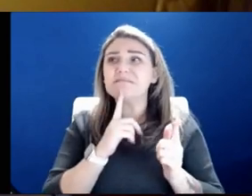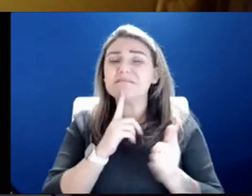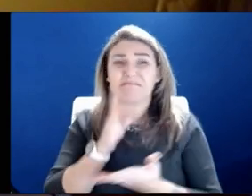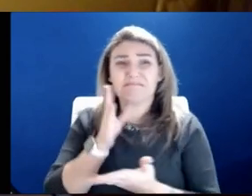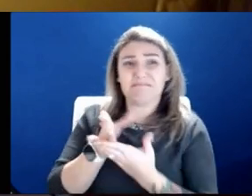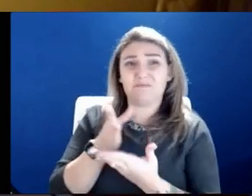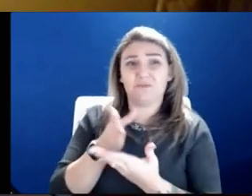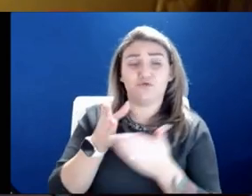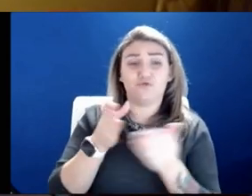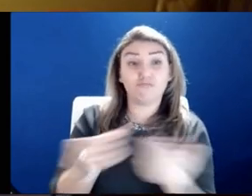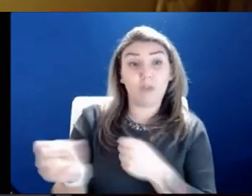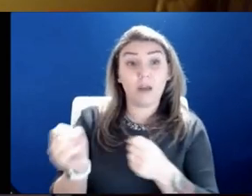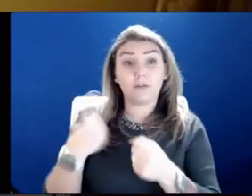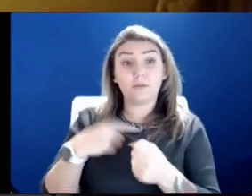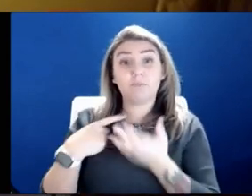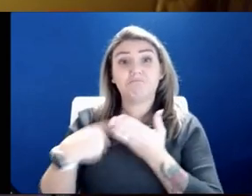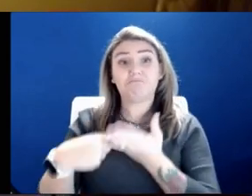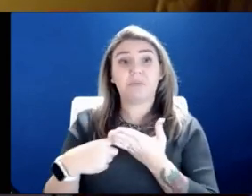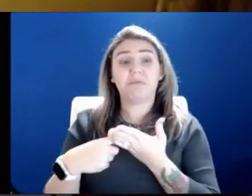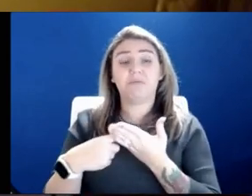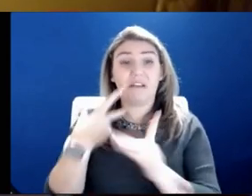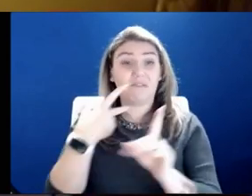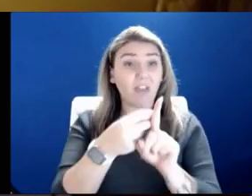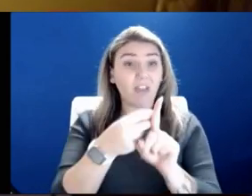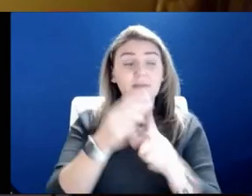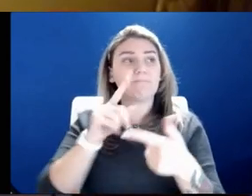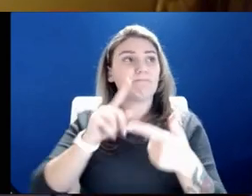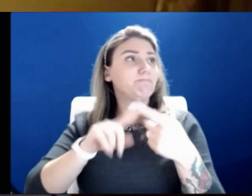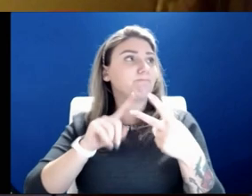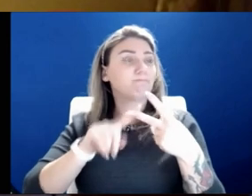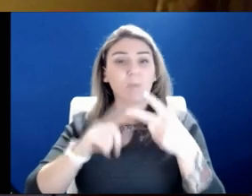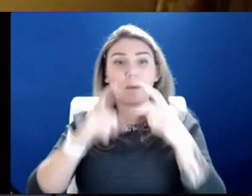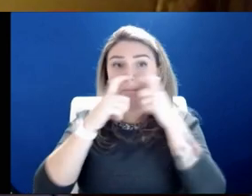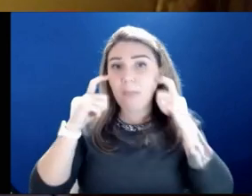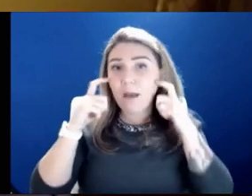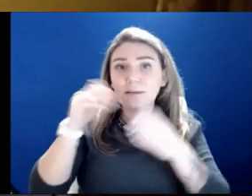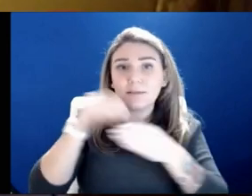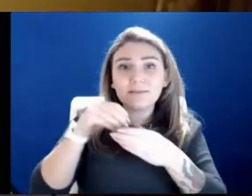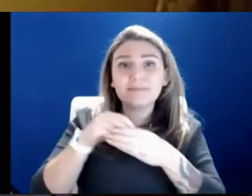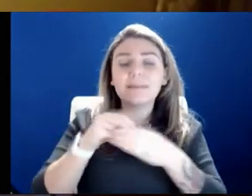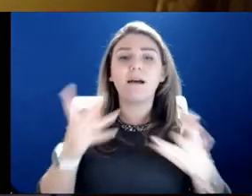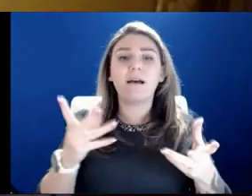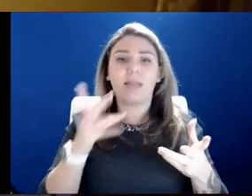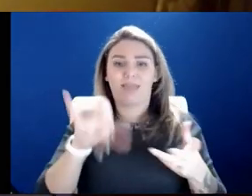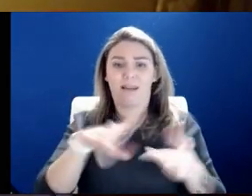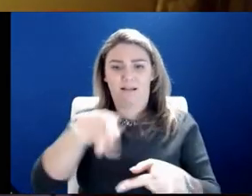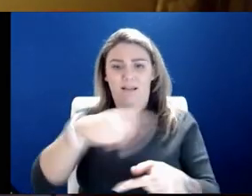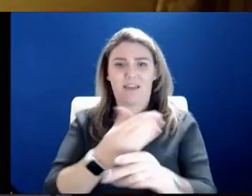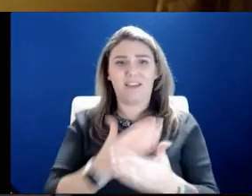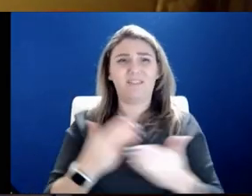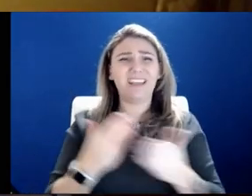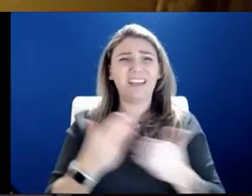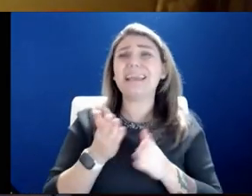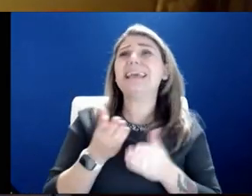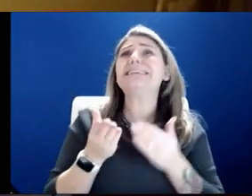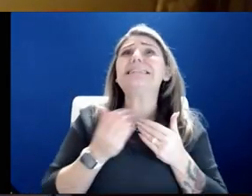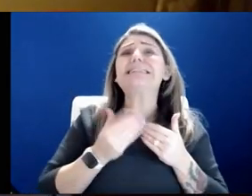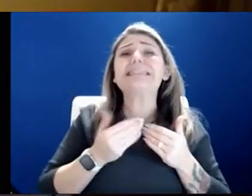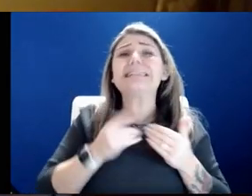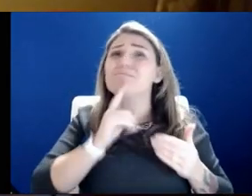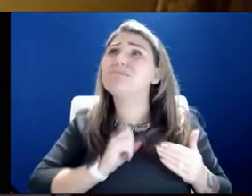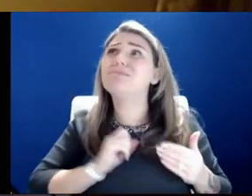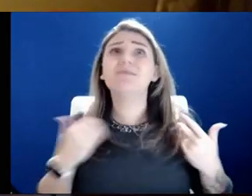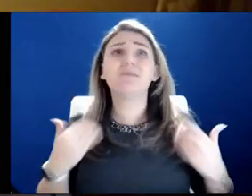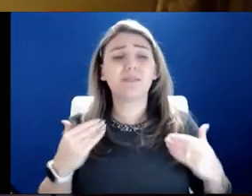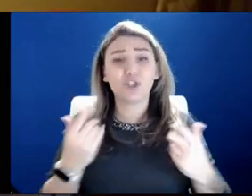discussed, getting vaccinated, masks indoors, are the sorts of things that are very easy for us to do. And I, and I